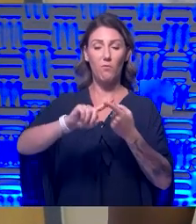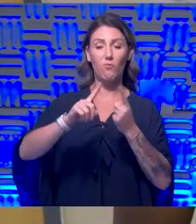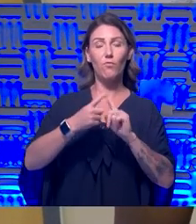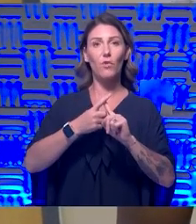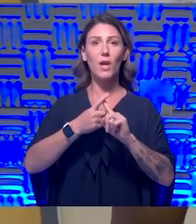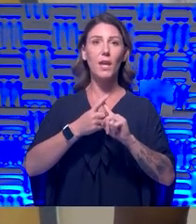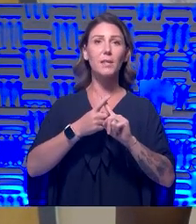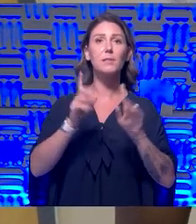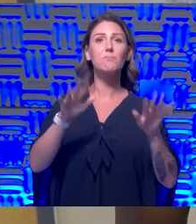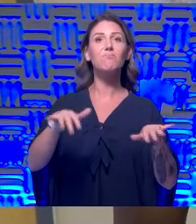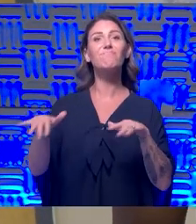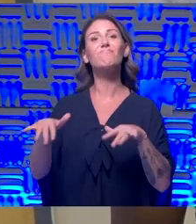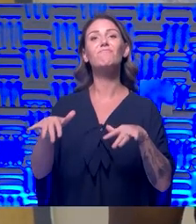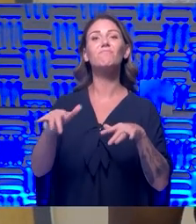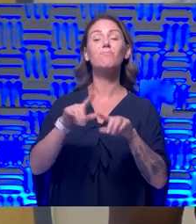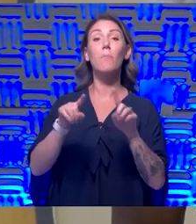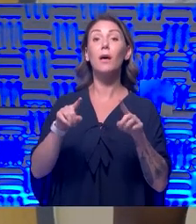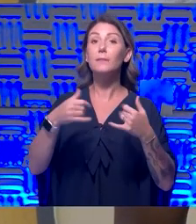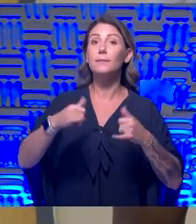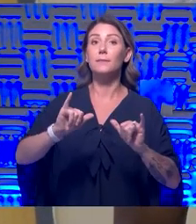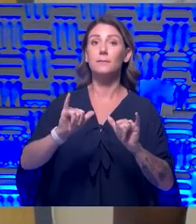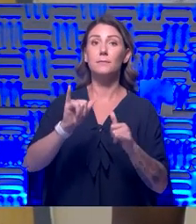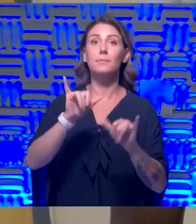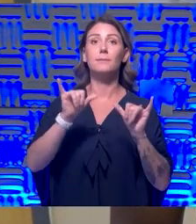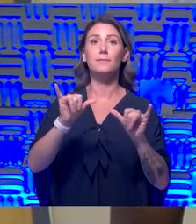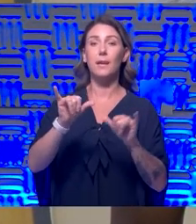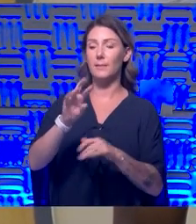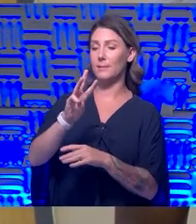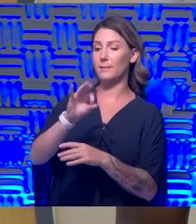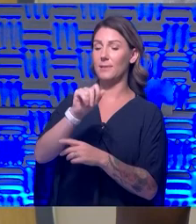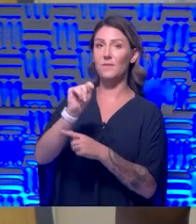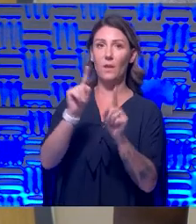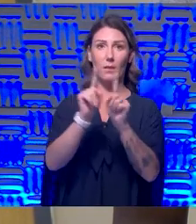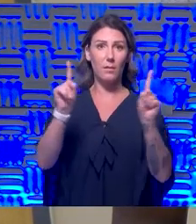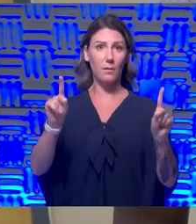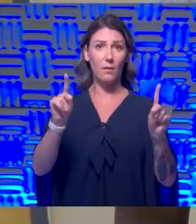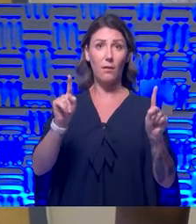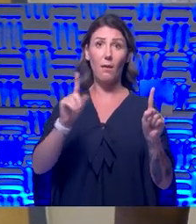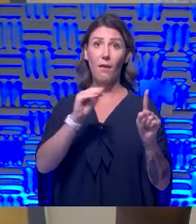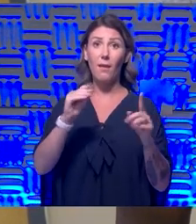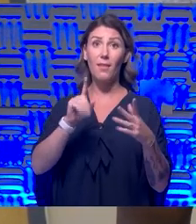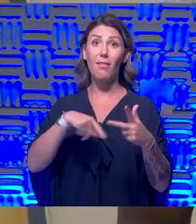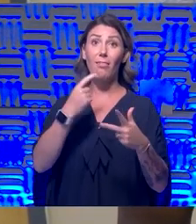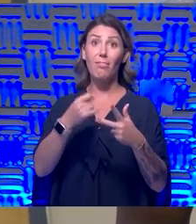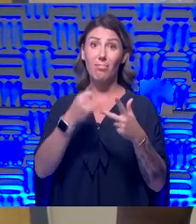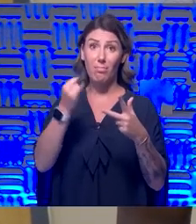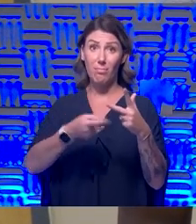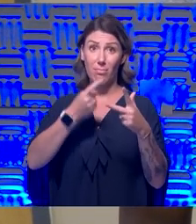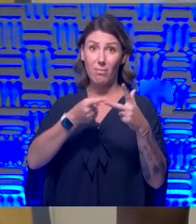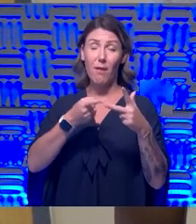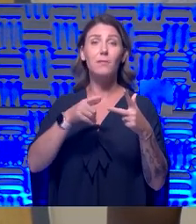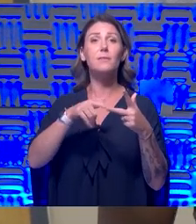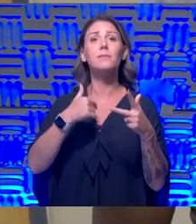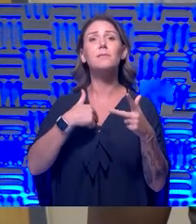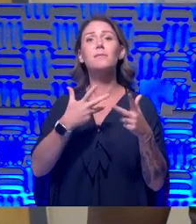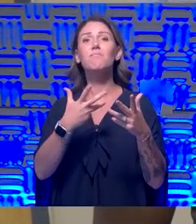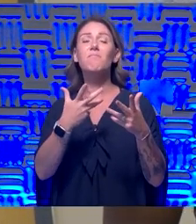out six feet apart, but still having that physical connection. And lastly, I would encourage all families to spend as much time as you can together, having